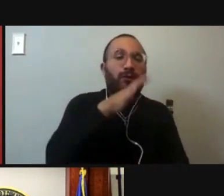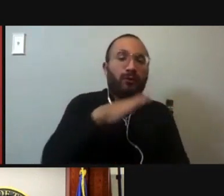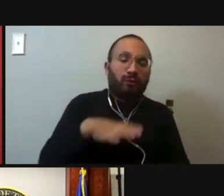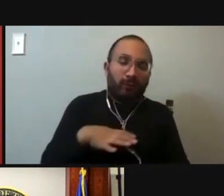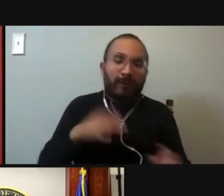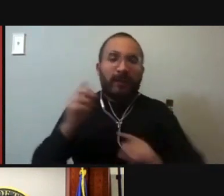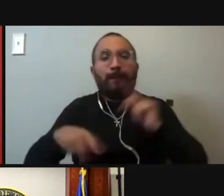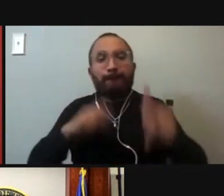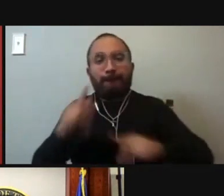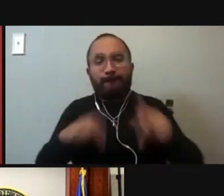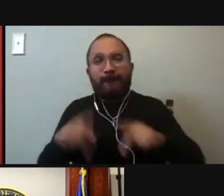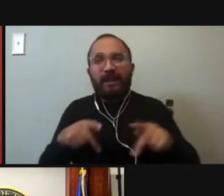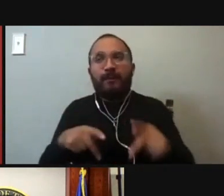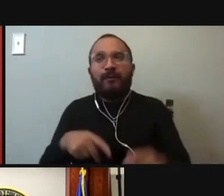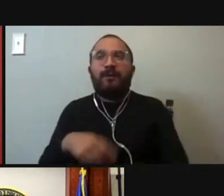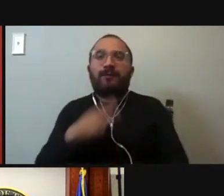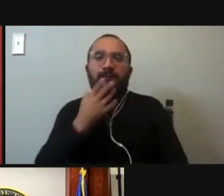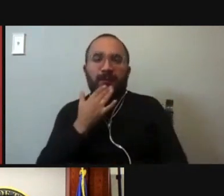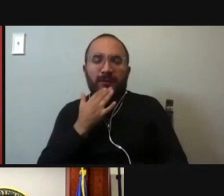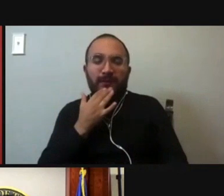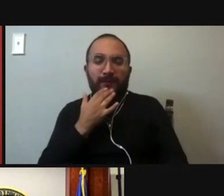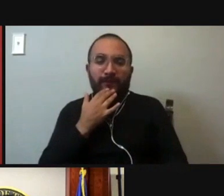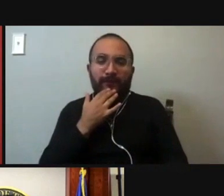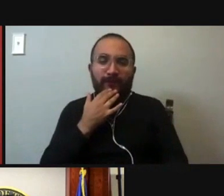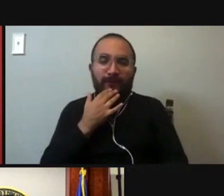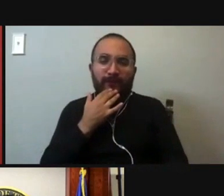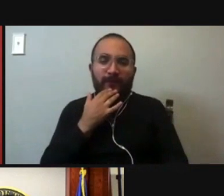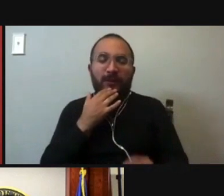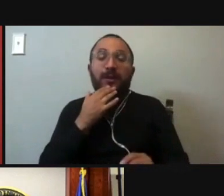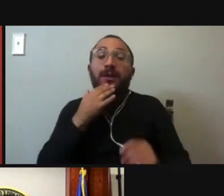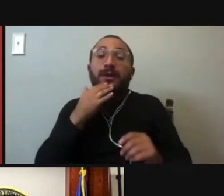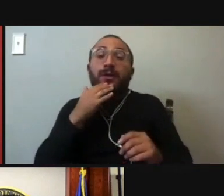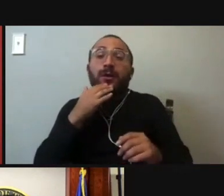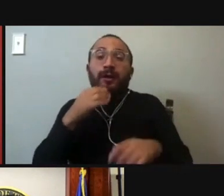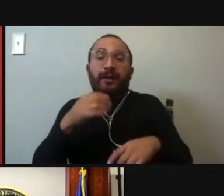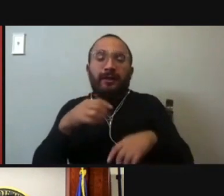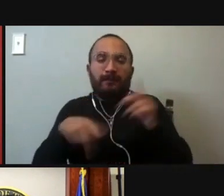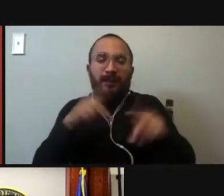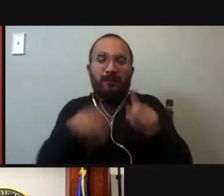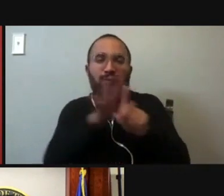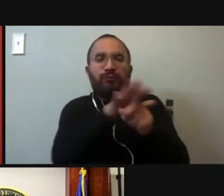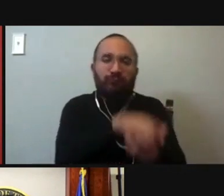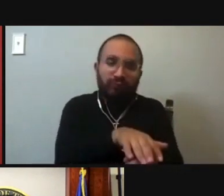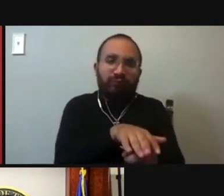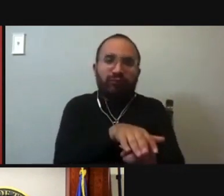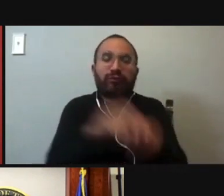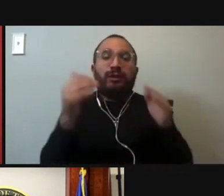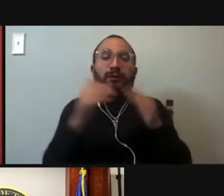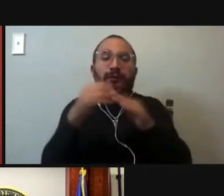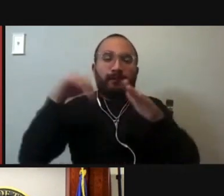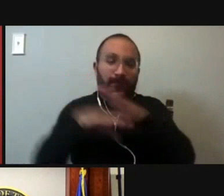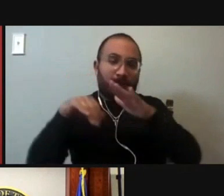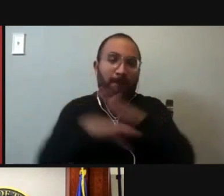especially those demographics who've been deprived of equal access and due process of law. And I think